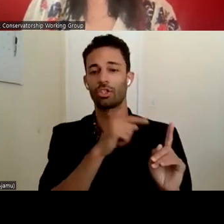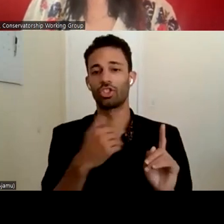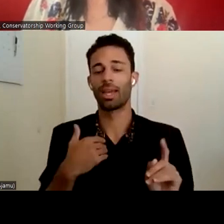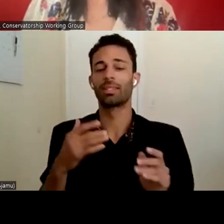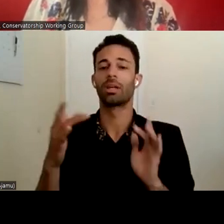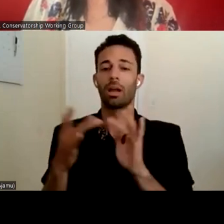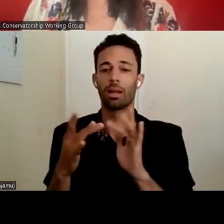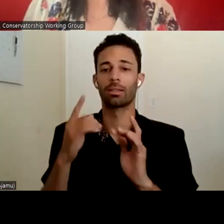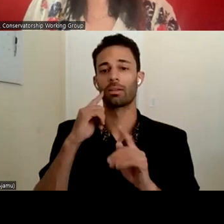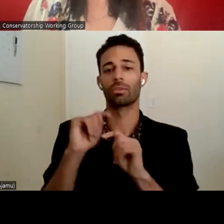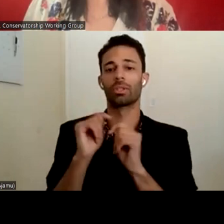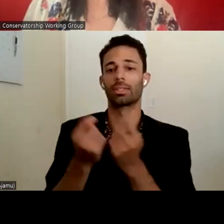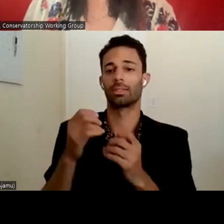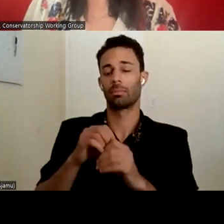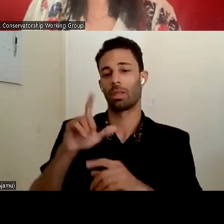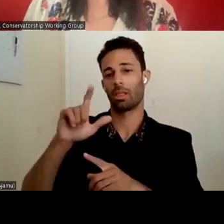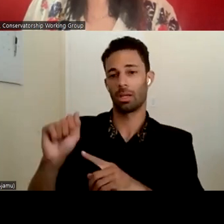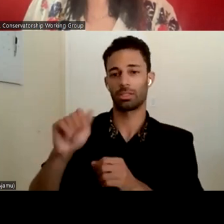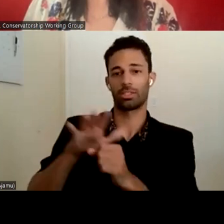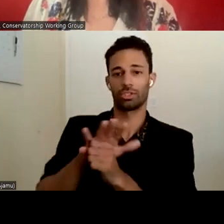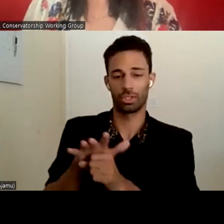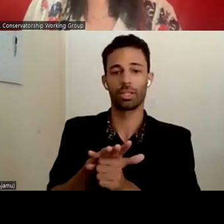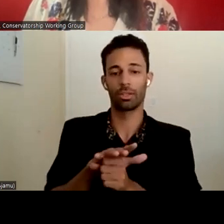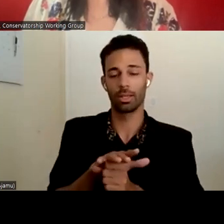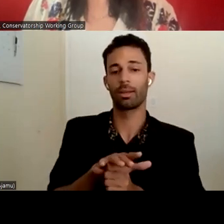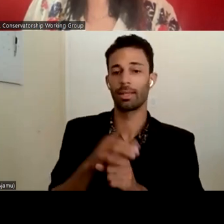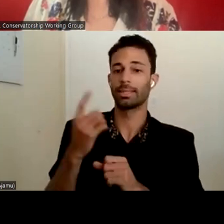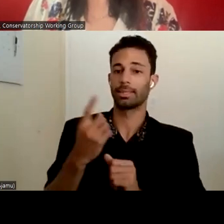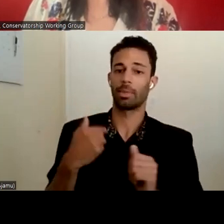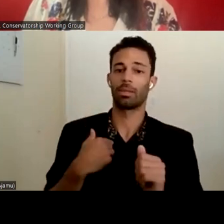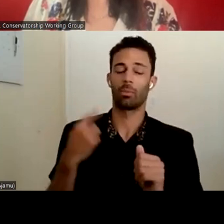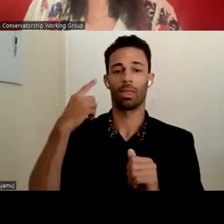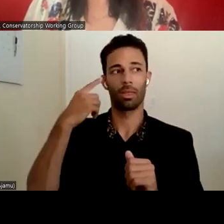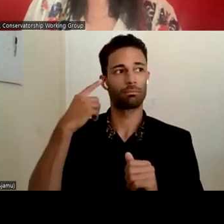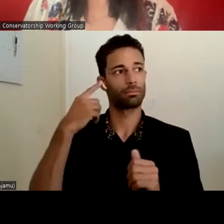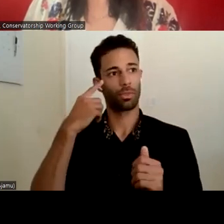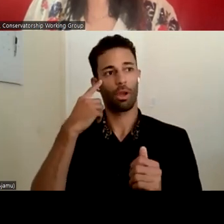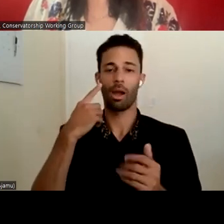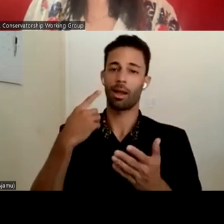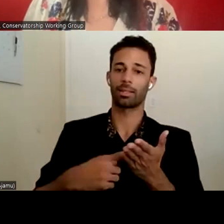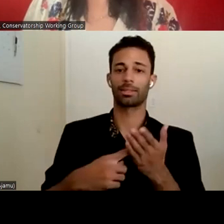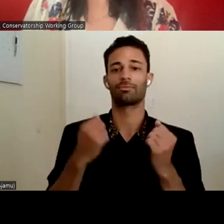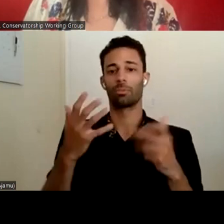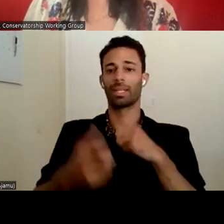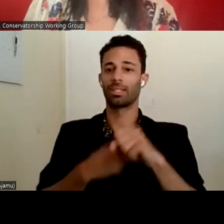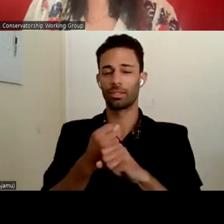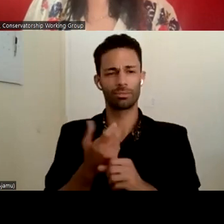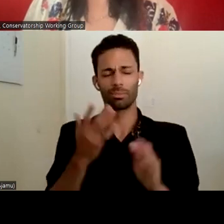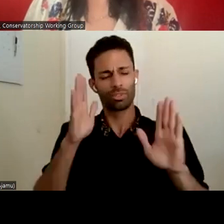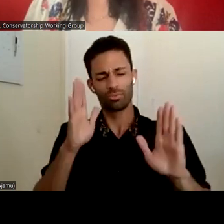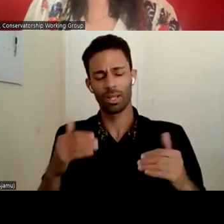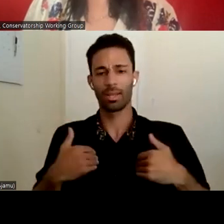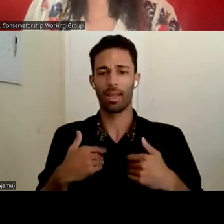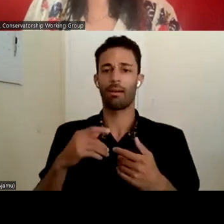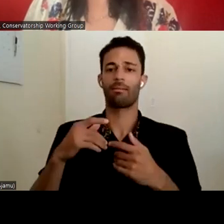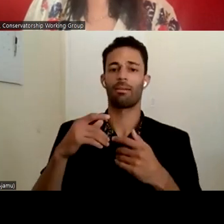for the team in the Los Angeles area. It's something that we thought we've talked about for many years. Wouldn't it be great if we had a forensic center that